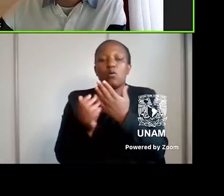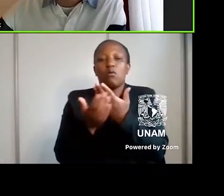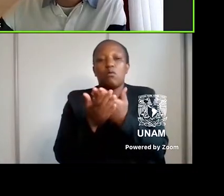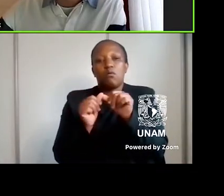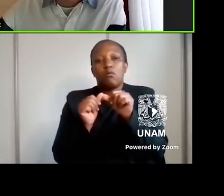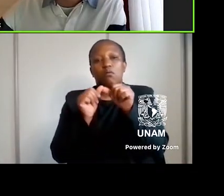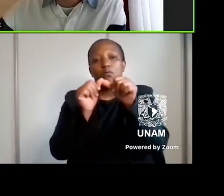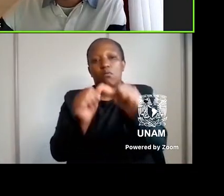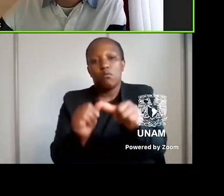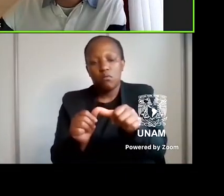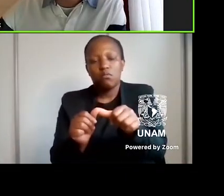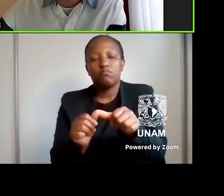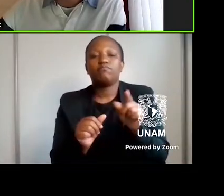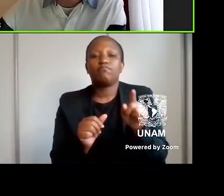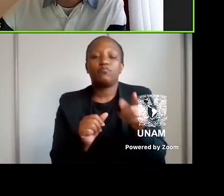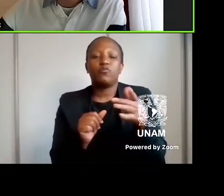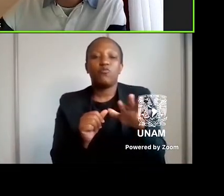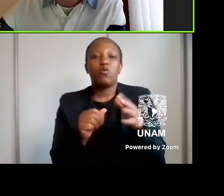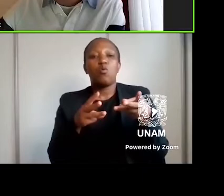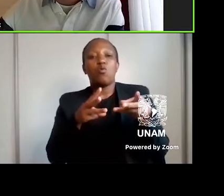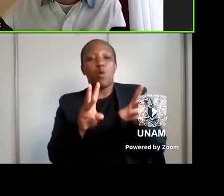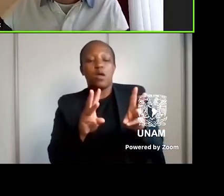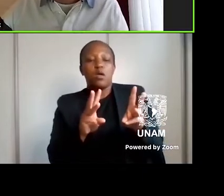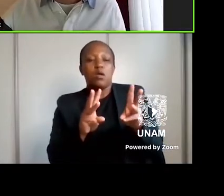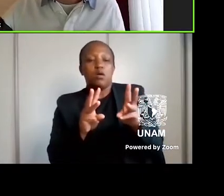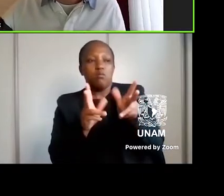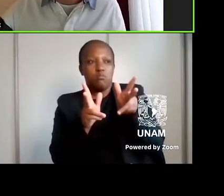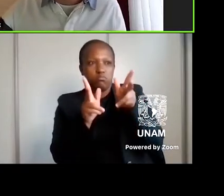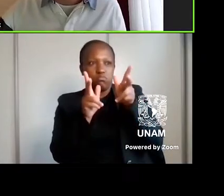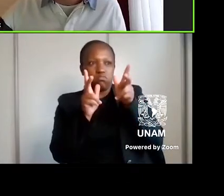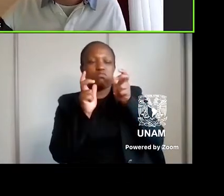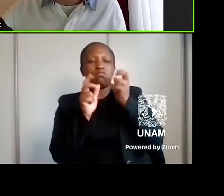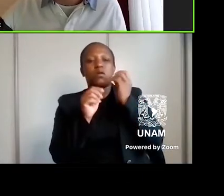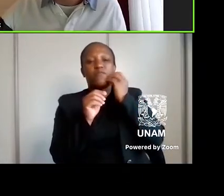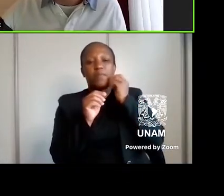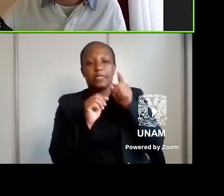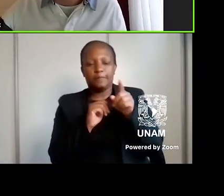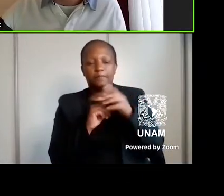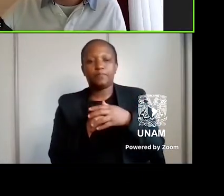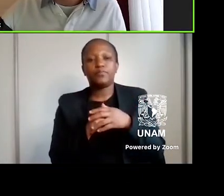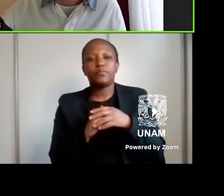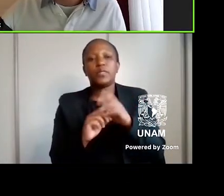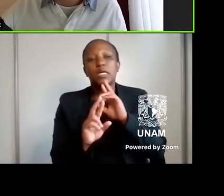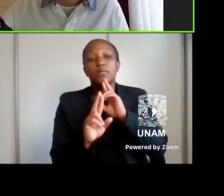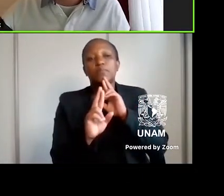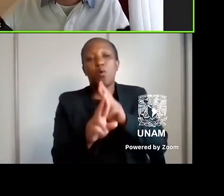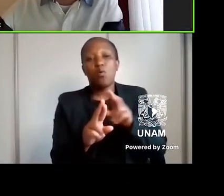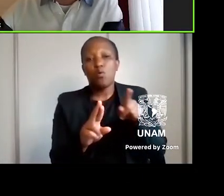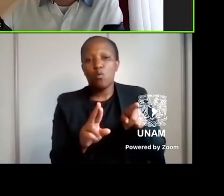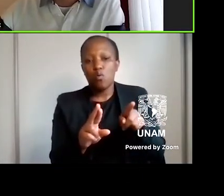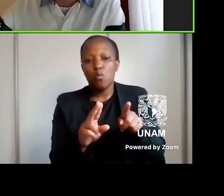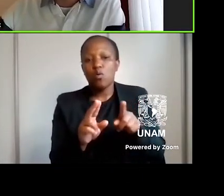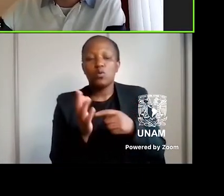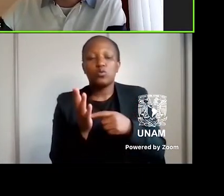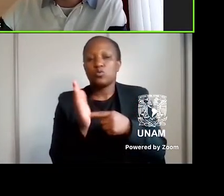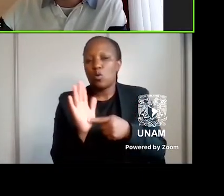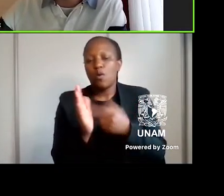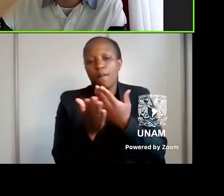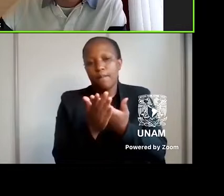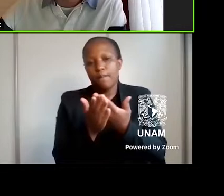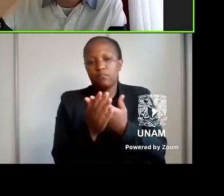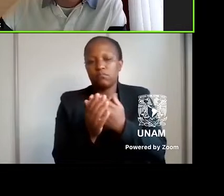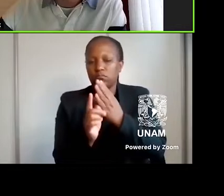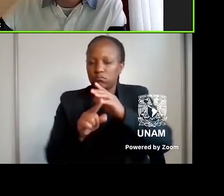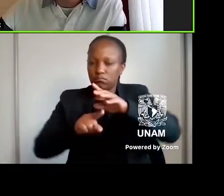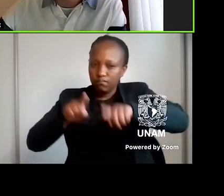very particular kind of retrieval. A sobering response, but one that does not negate the multiple possibilities and performances